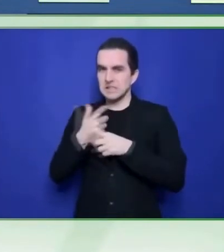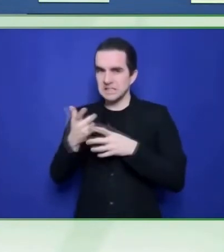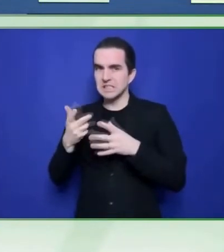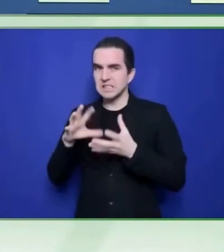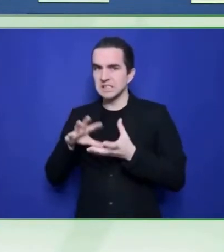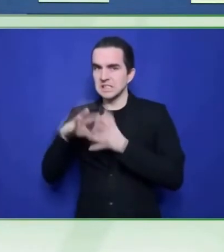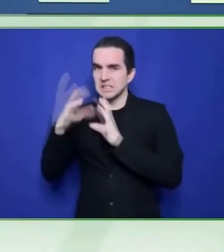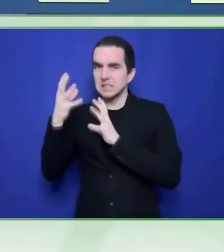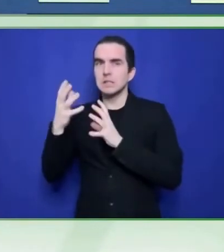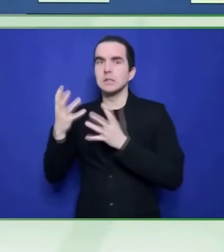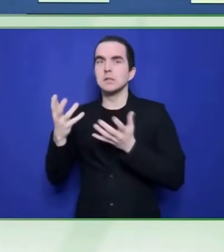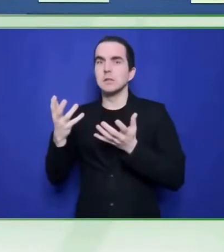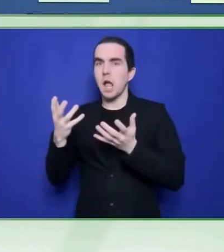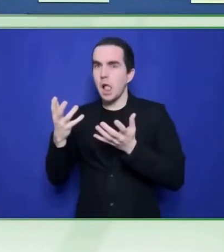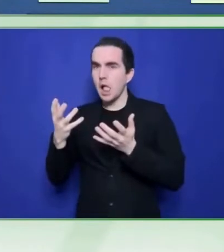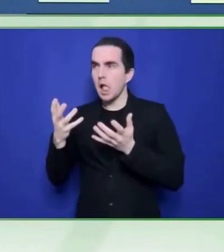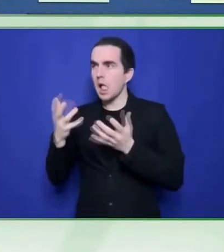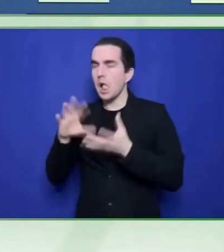people's lips.